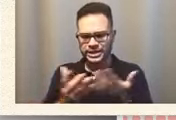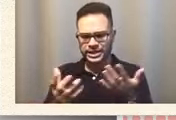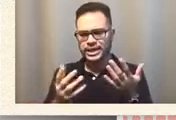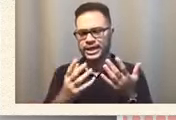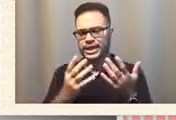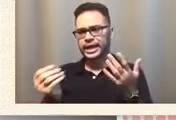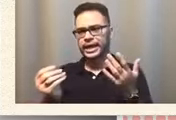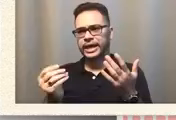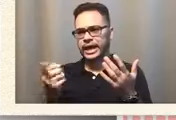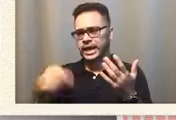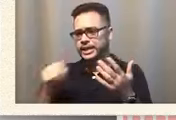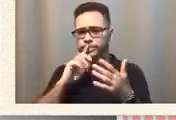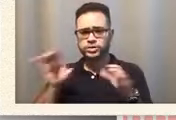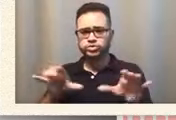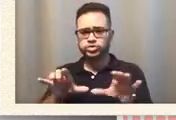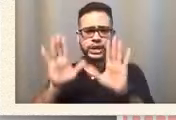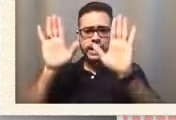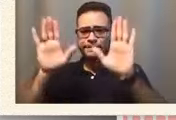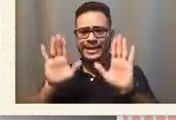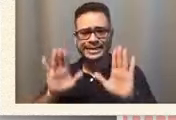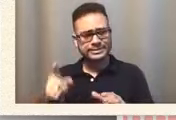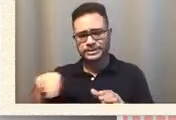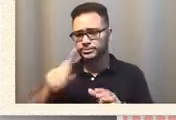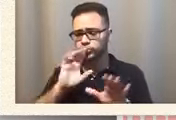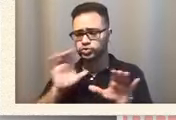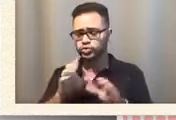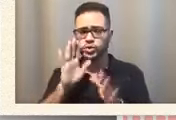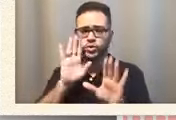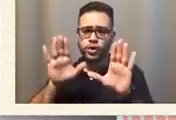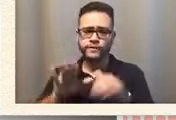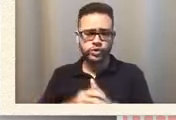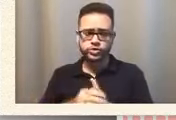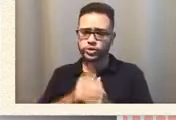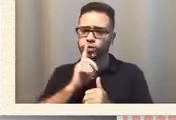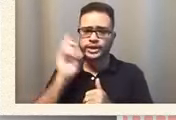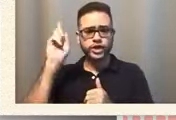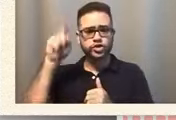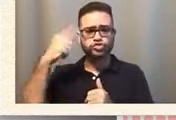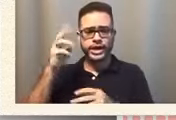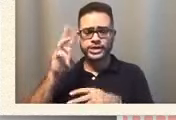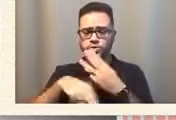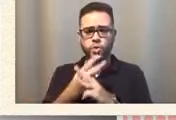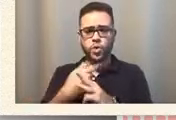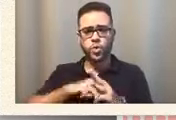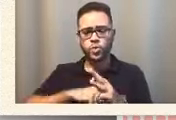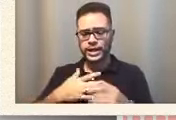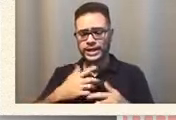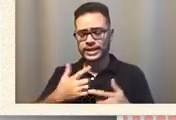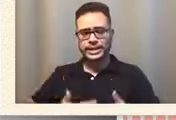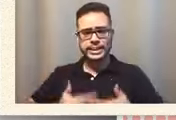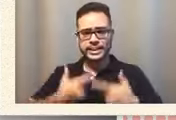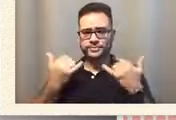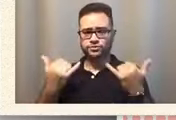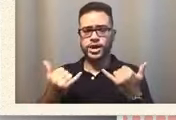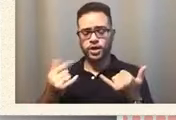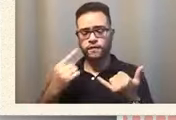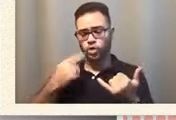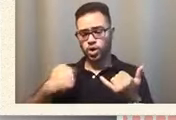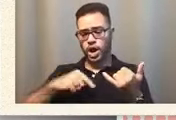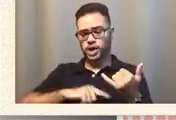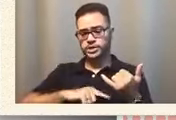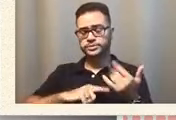amazing they've been doing wonderful i mean it's a crazy world we're living in right now so for us even for us but